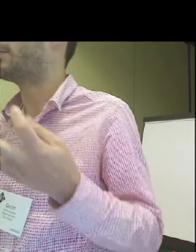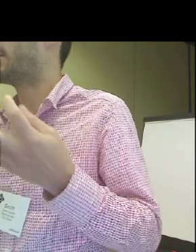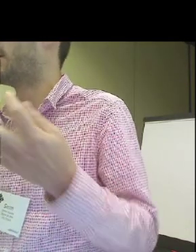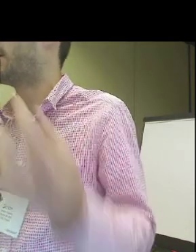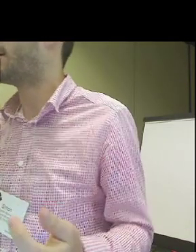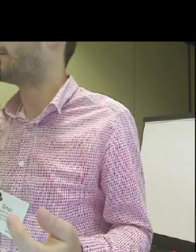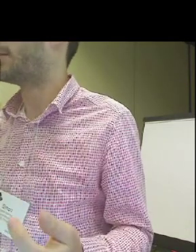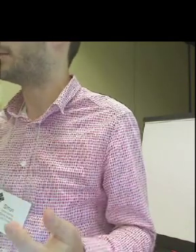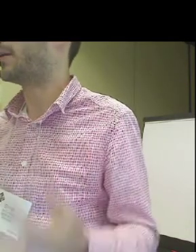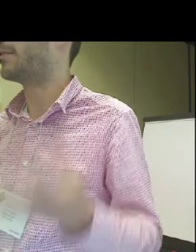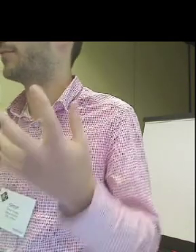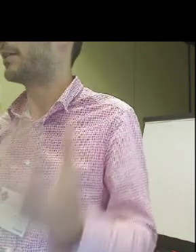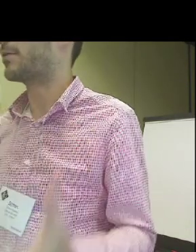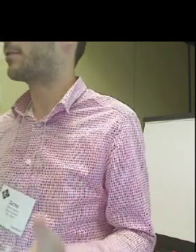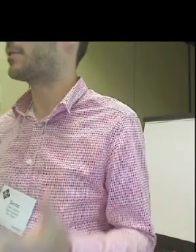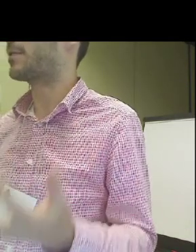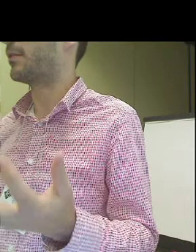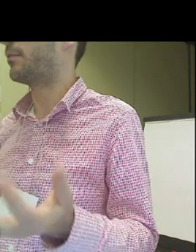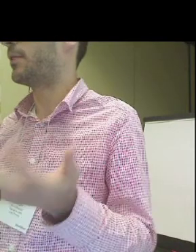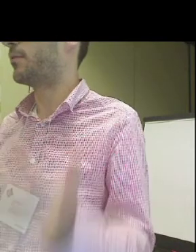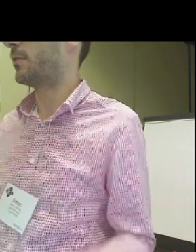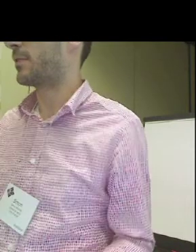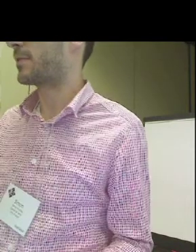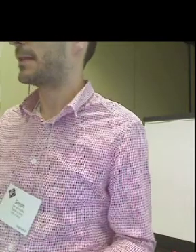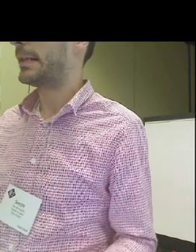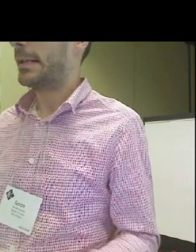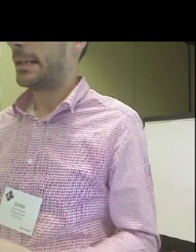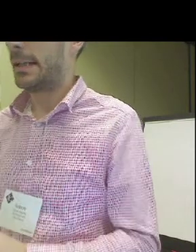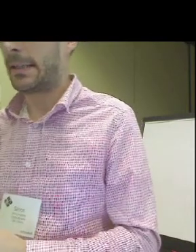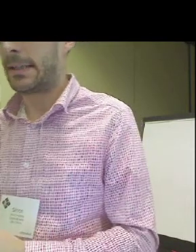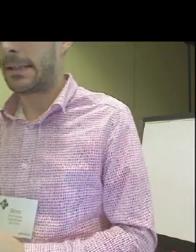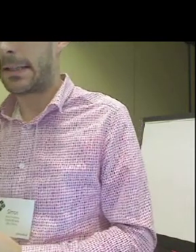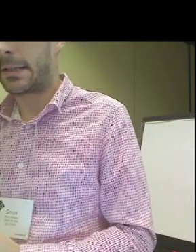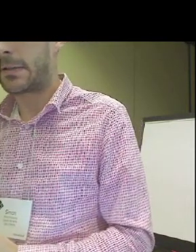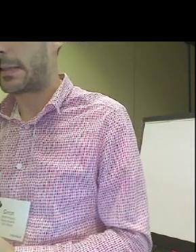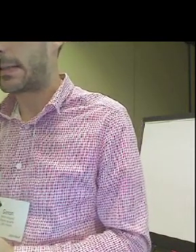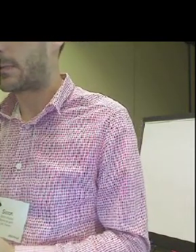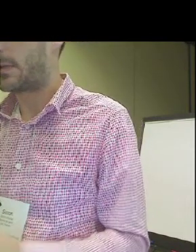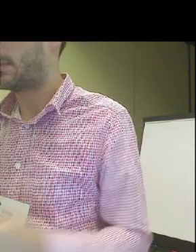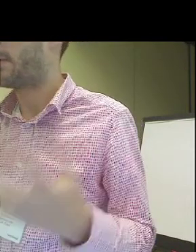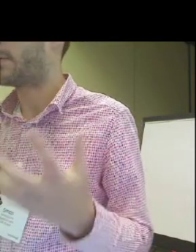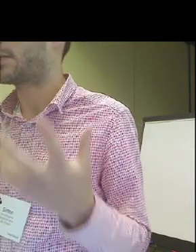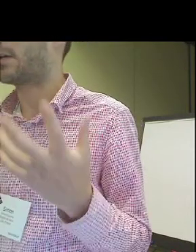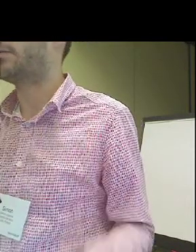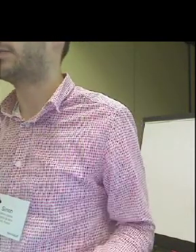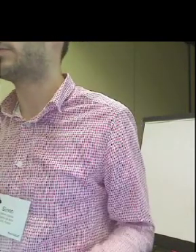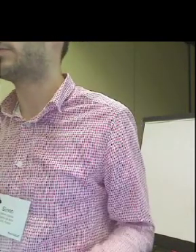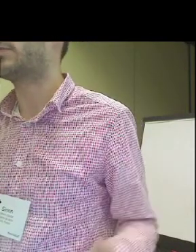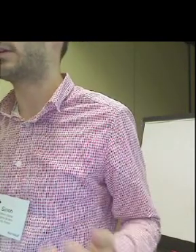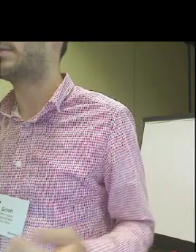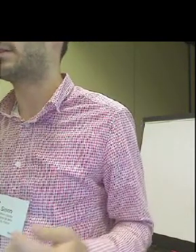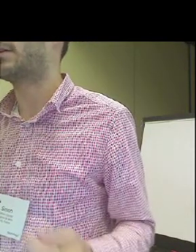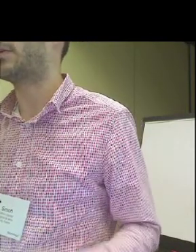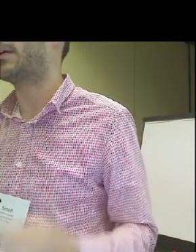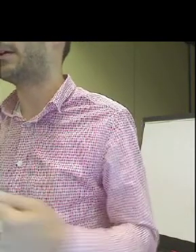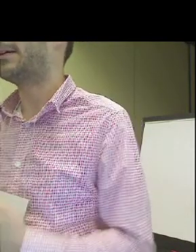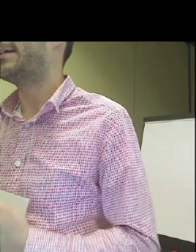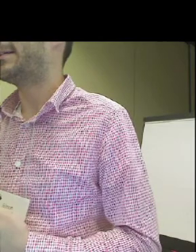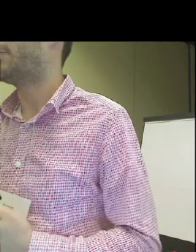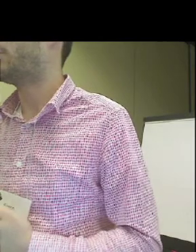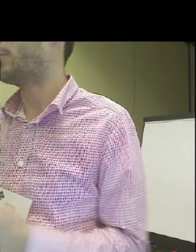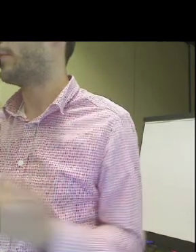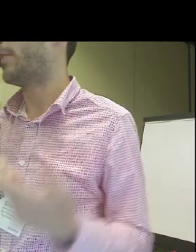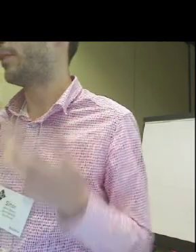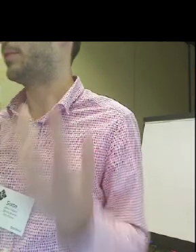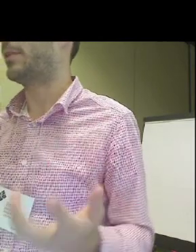children hearing and deaf, and we had to face also this kind of difference. And the thing is, when you have this kind of difference, you can say, okay,